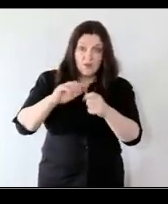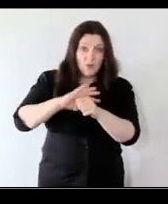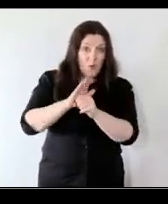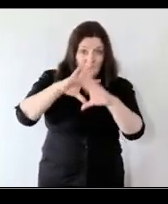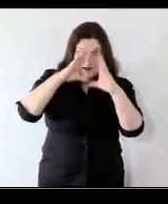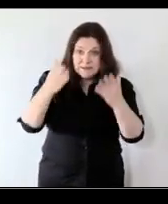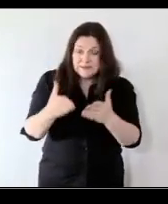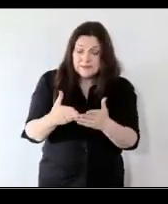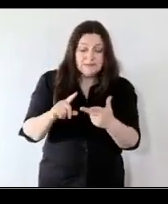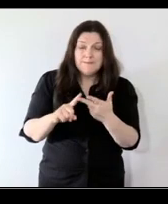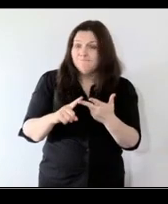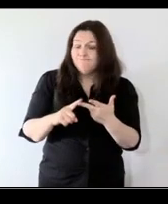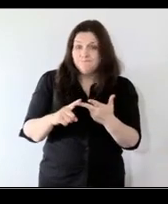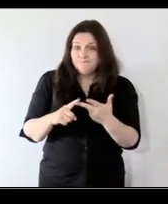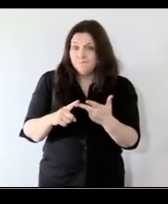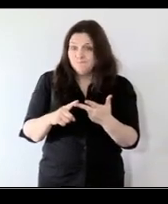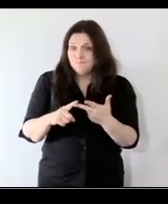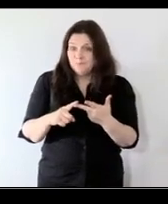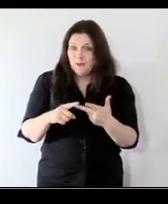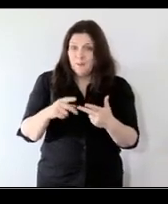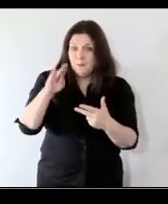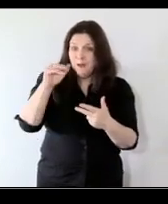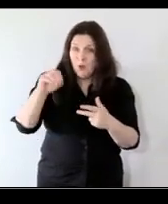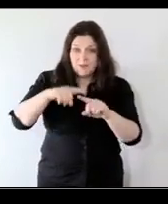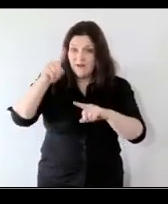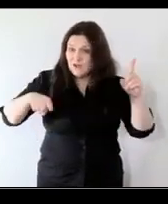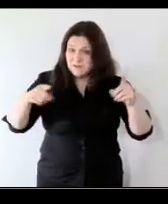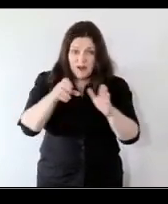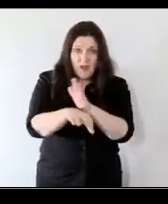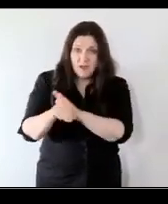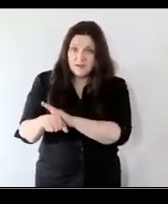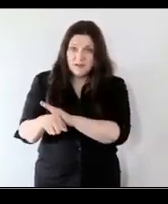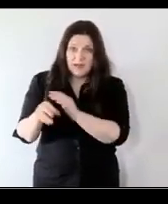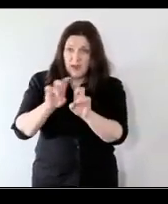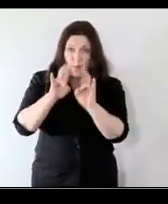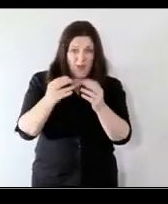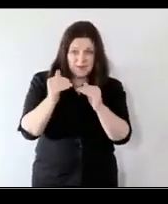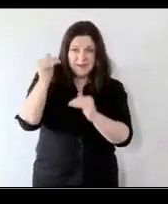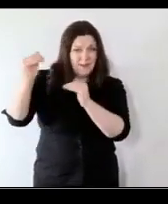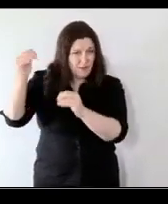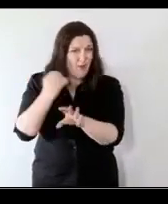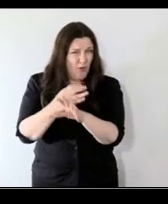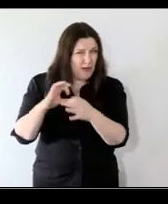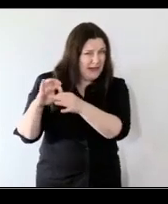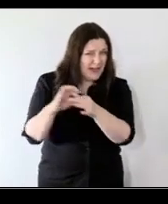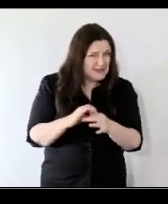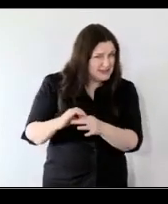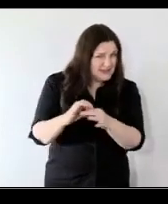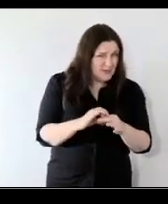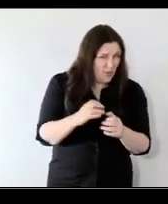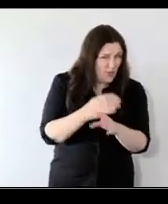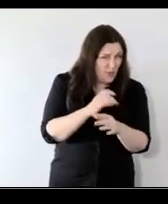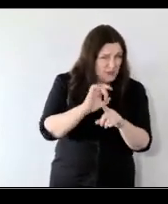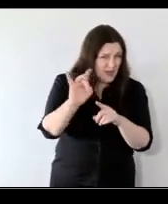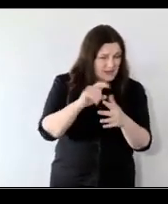pandemic solutions to the biodiversity loss solutions to the worldwide inequality you know they're all connected um